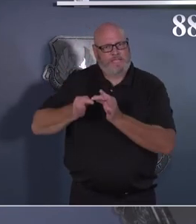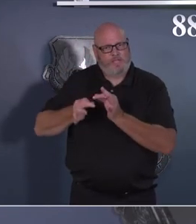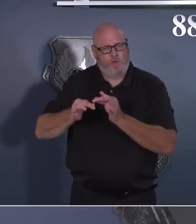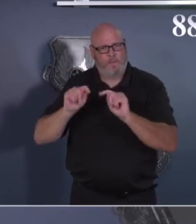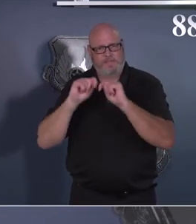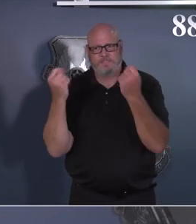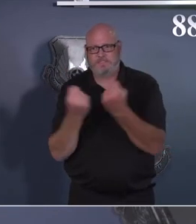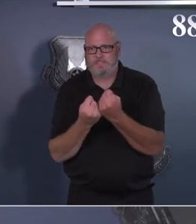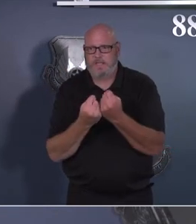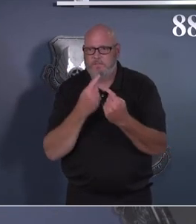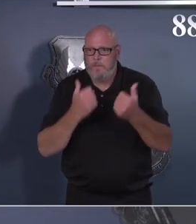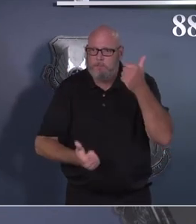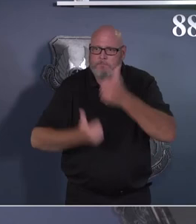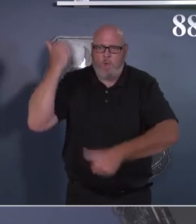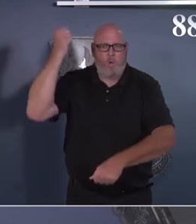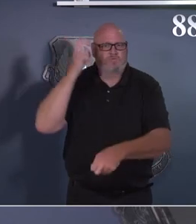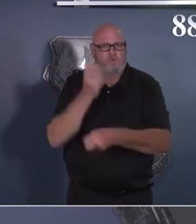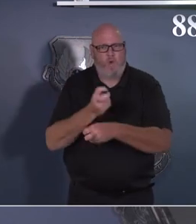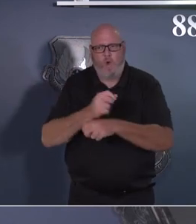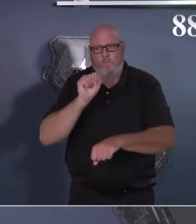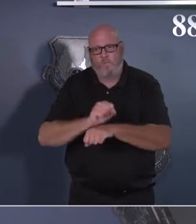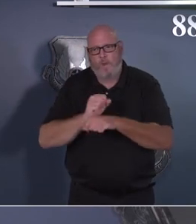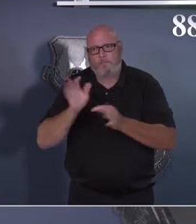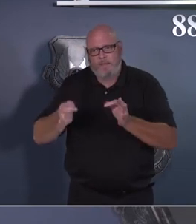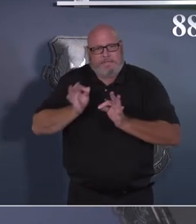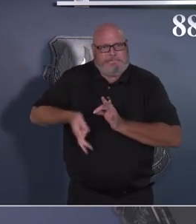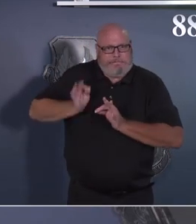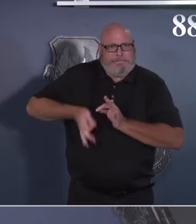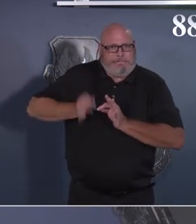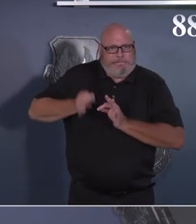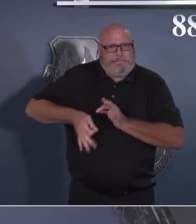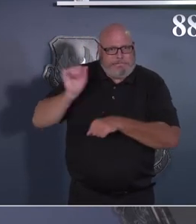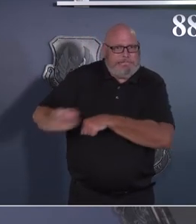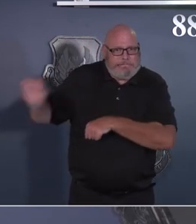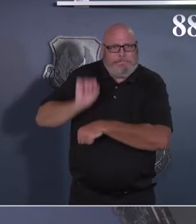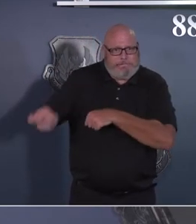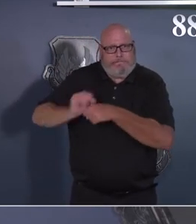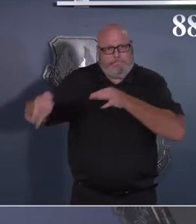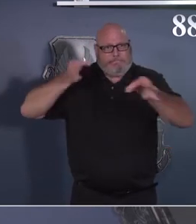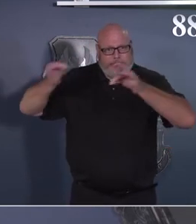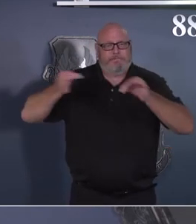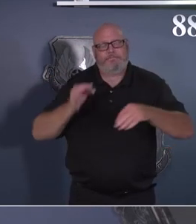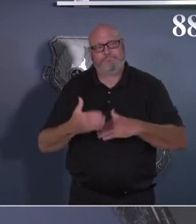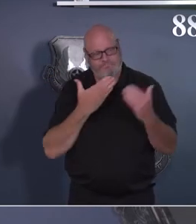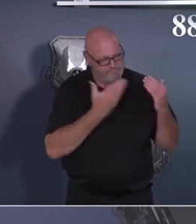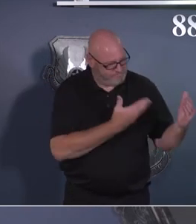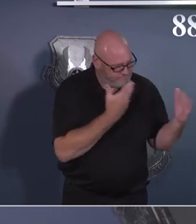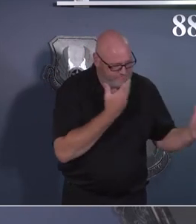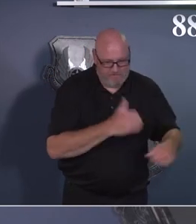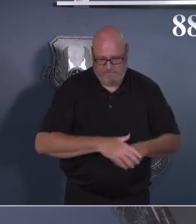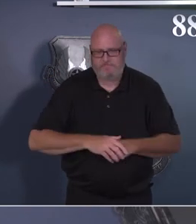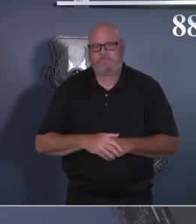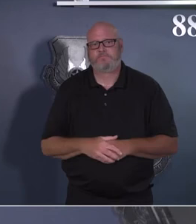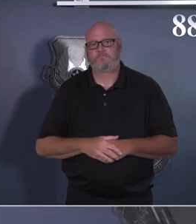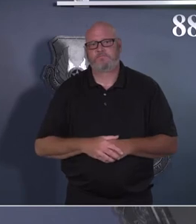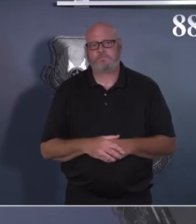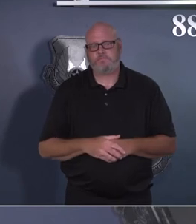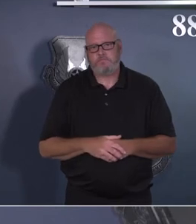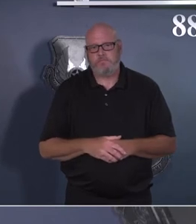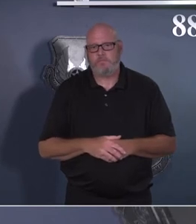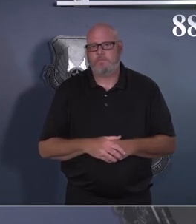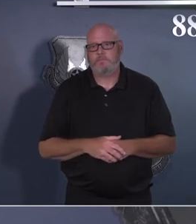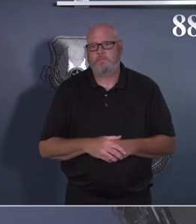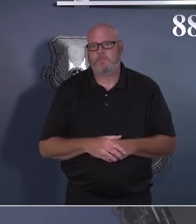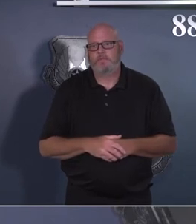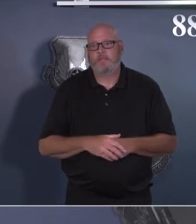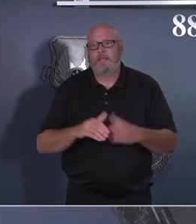team in the room as we do one of these things. And so thank you very much for all that you do for us. Until we chat again, stay